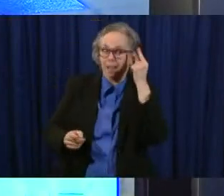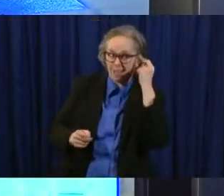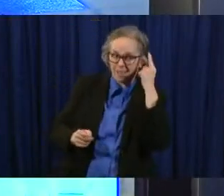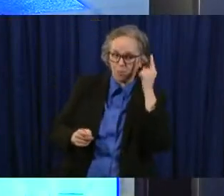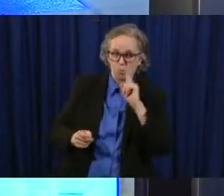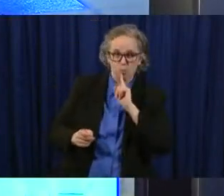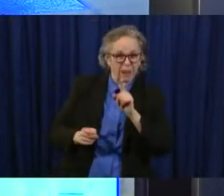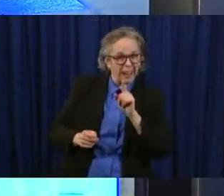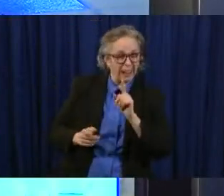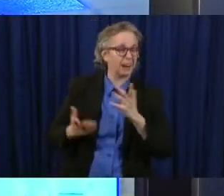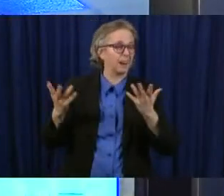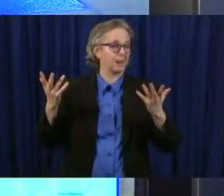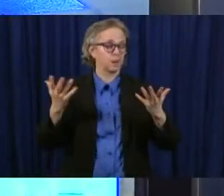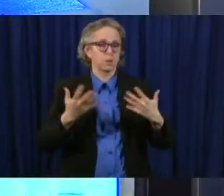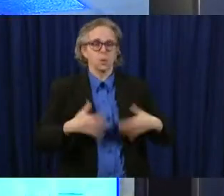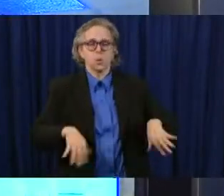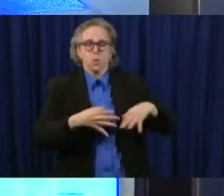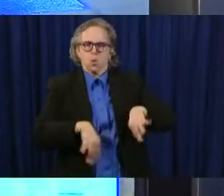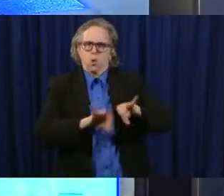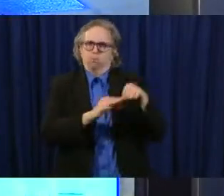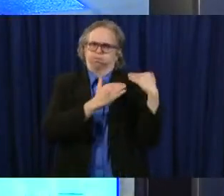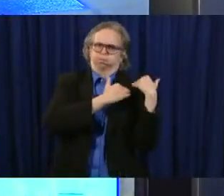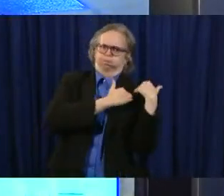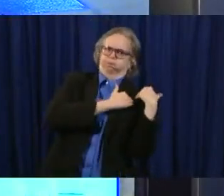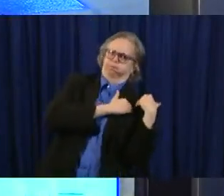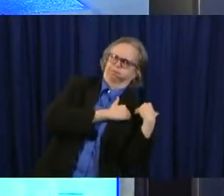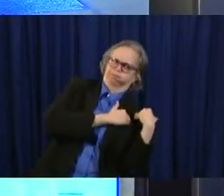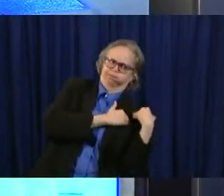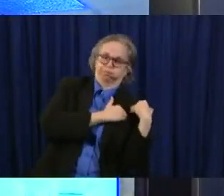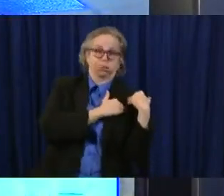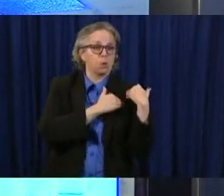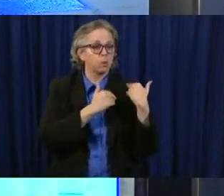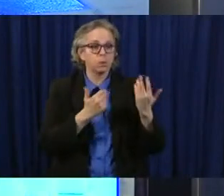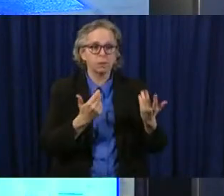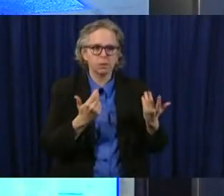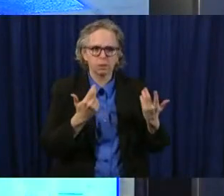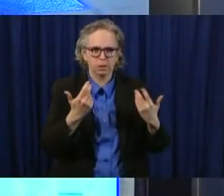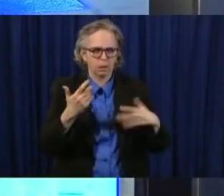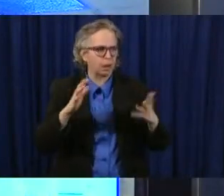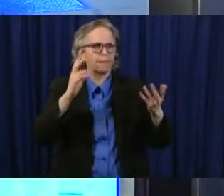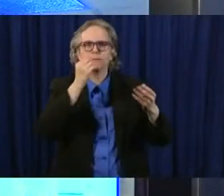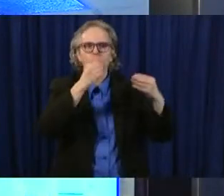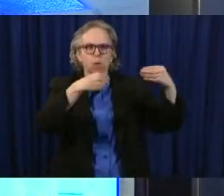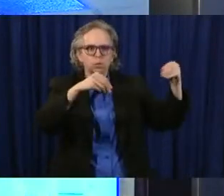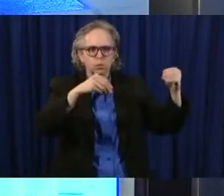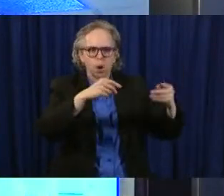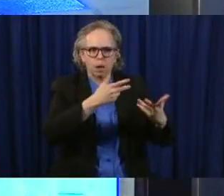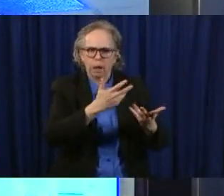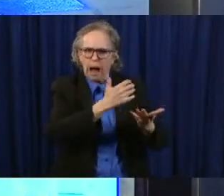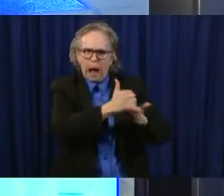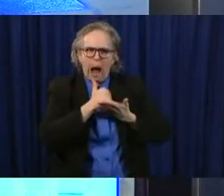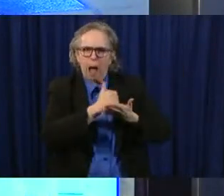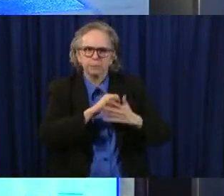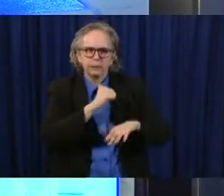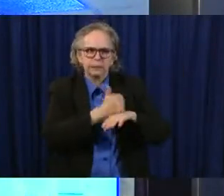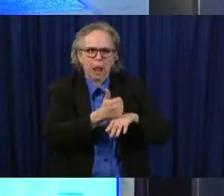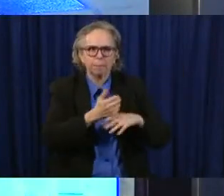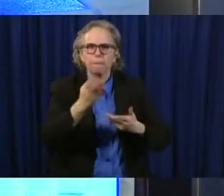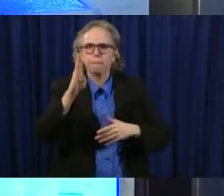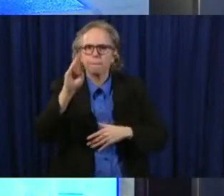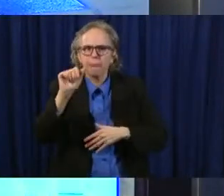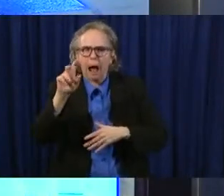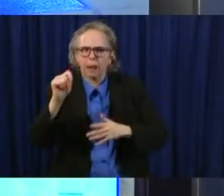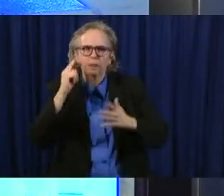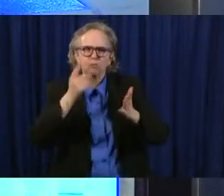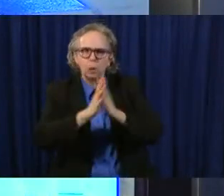ohioans of all different types uh have risen to the occasion we had grocery stores that were putting out absentee ballot requests we had food